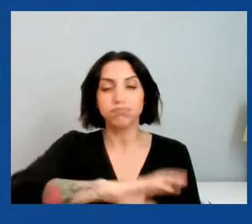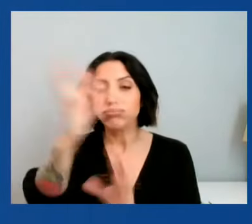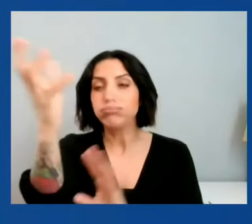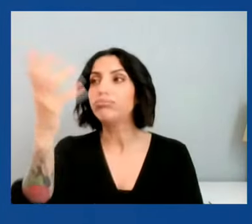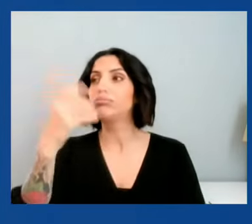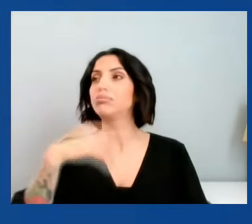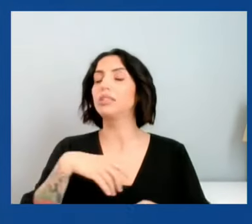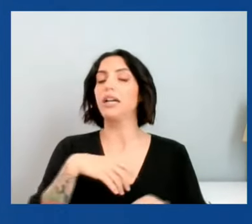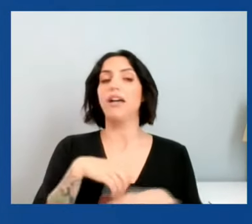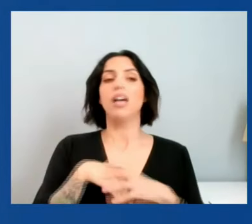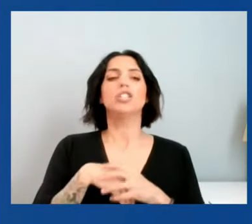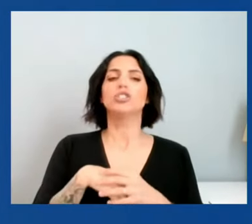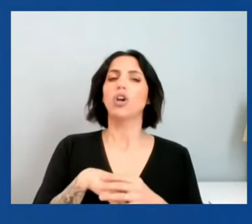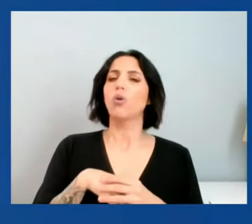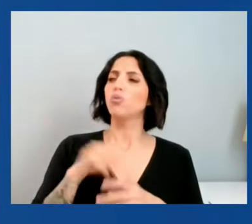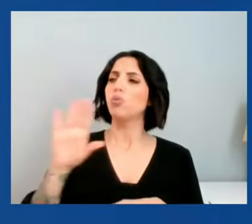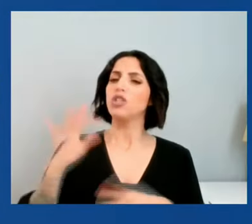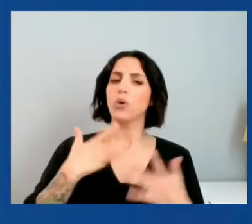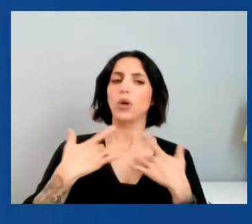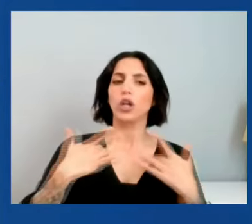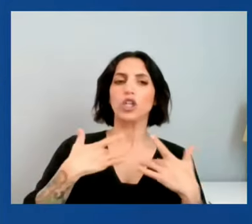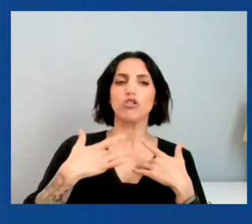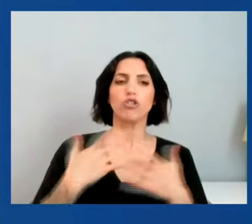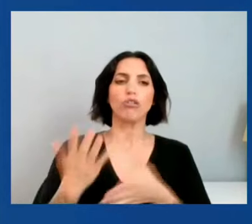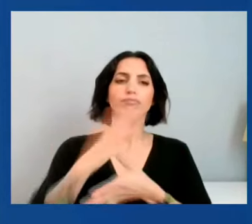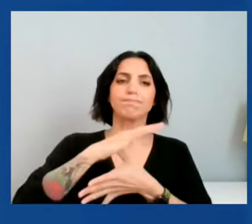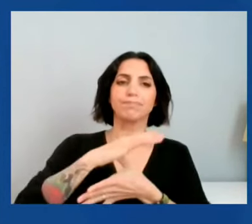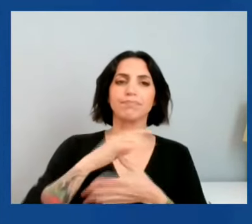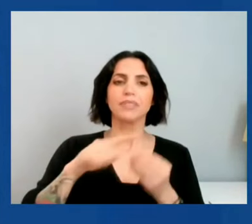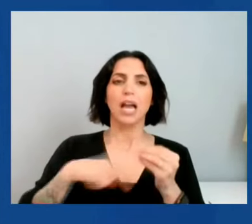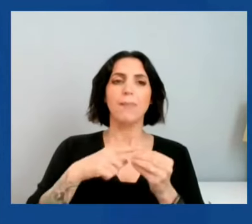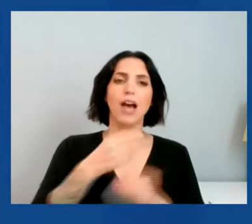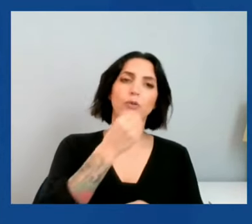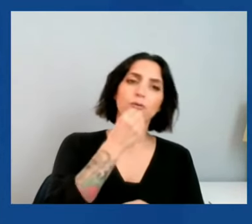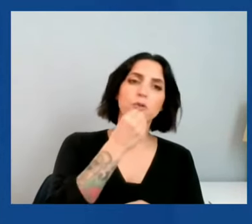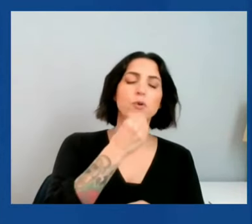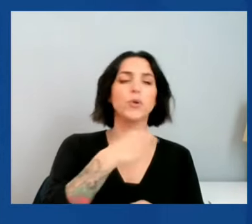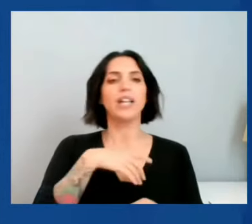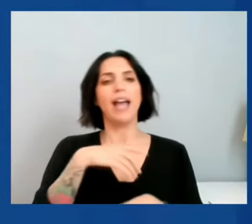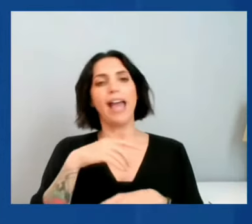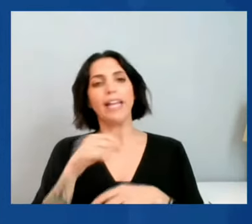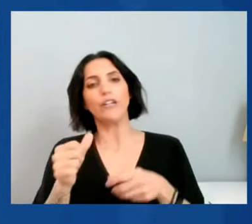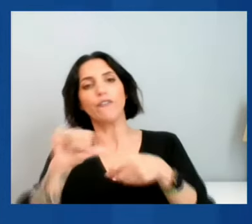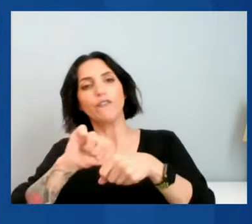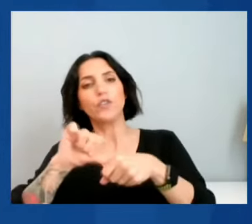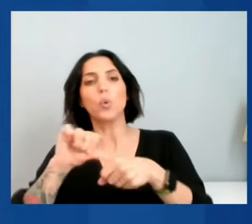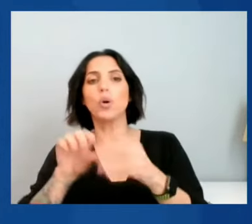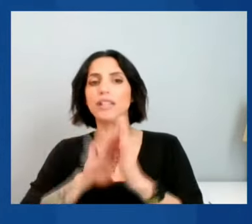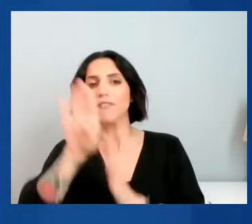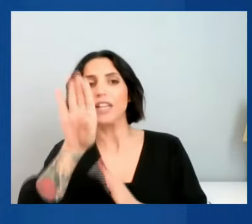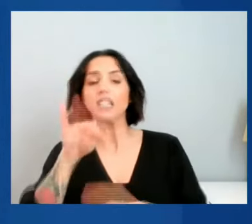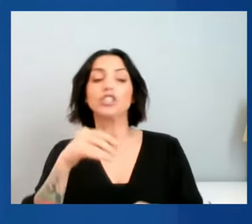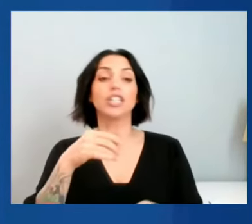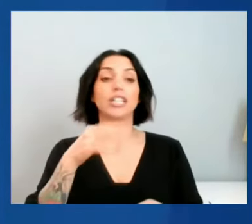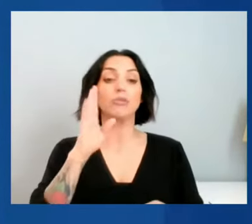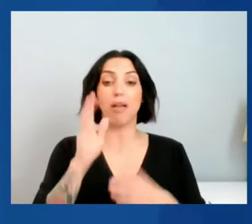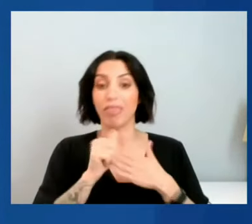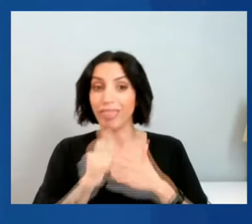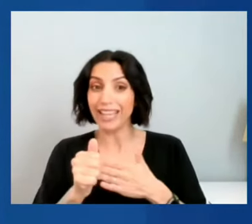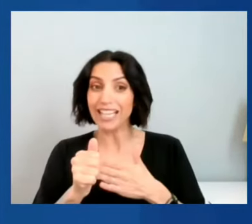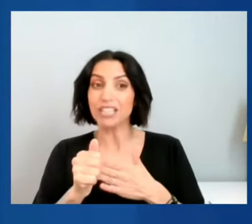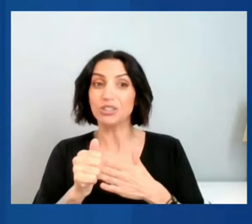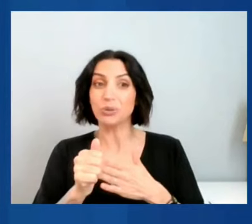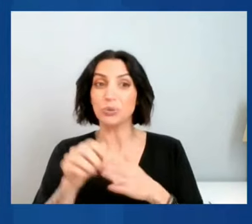What is your worry right now about the combination of food and fuel inflation leading to either recession or potentially political unrest?